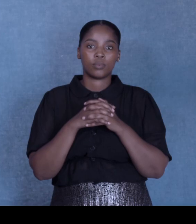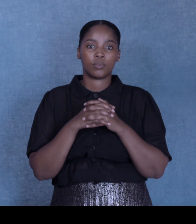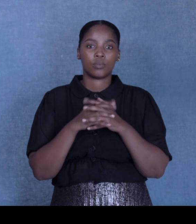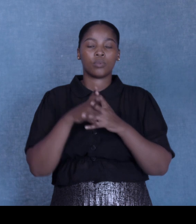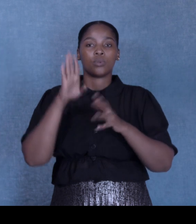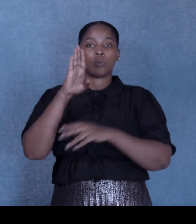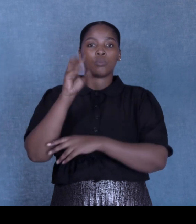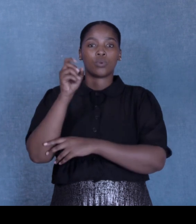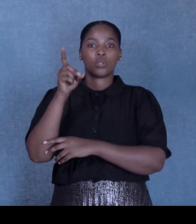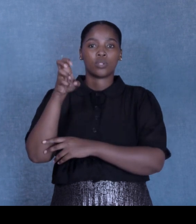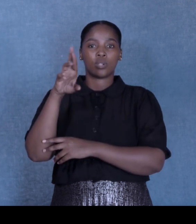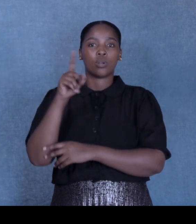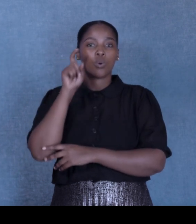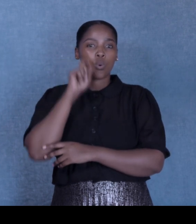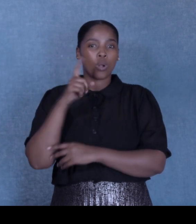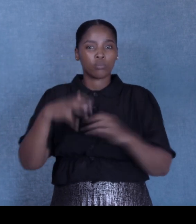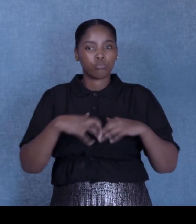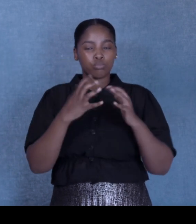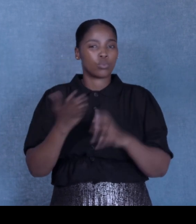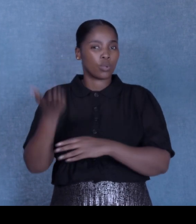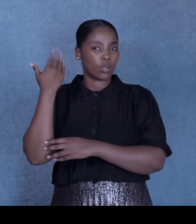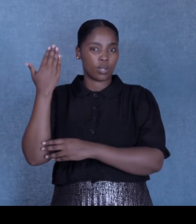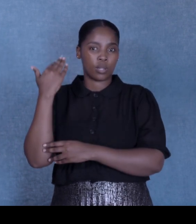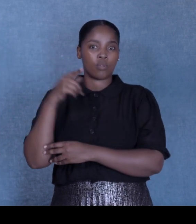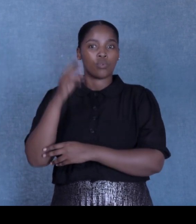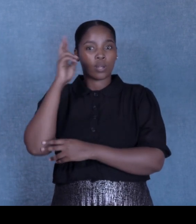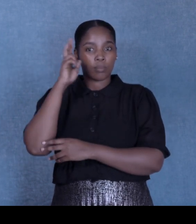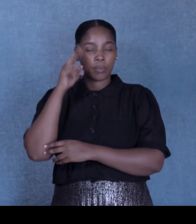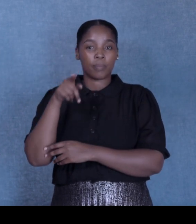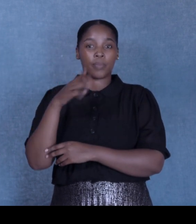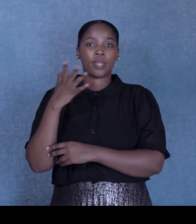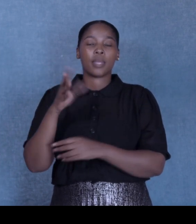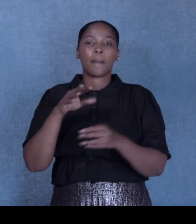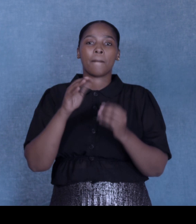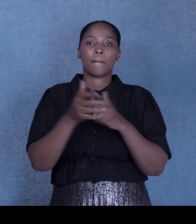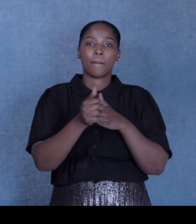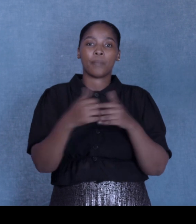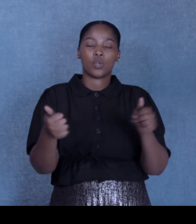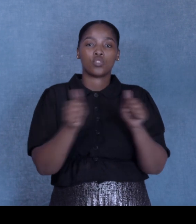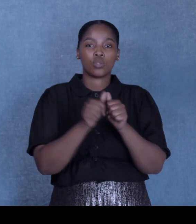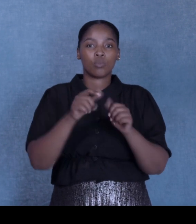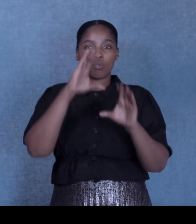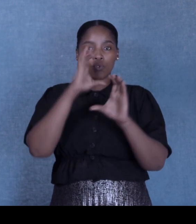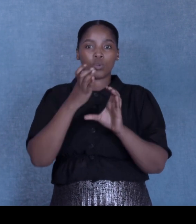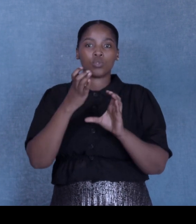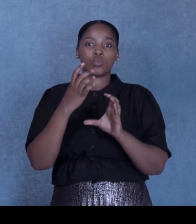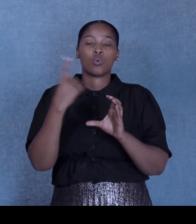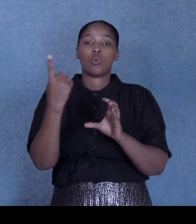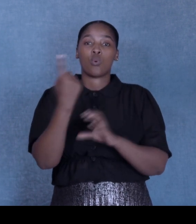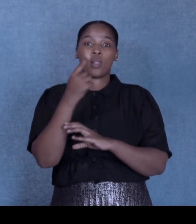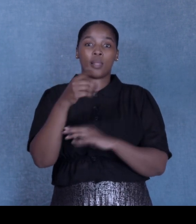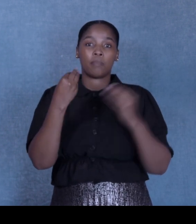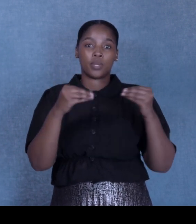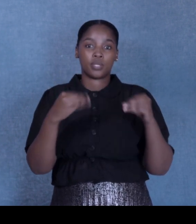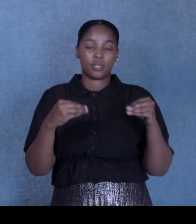Bordecai Chamber of Business is a very old and well-established association. We're a membership association and we focus primarily on